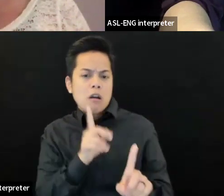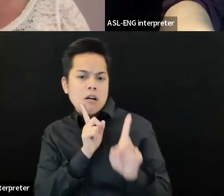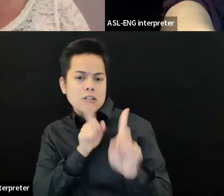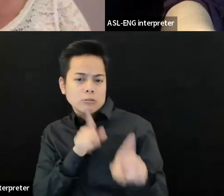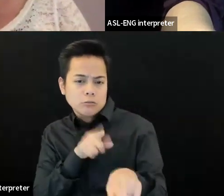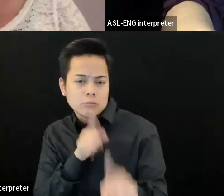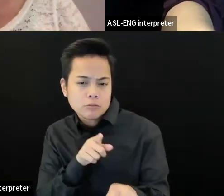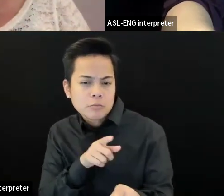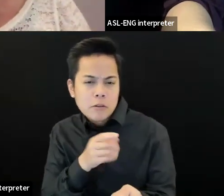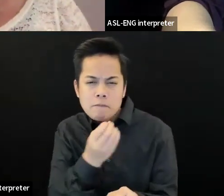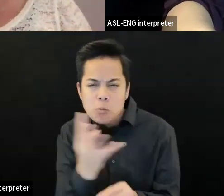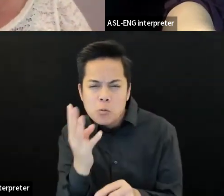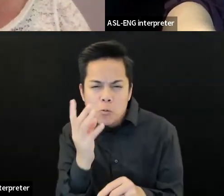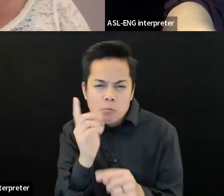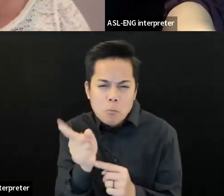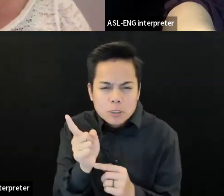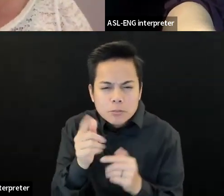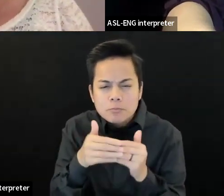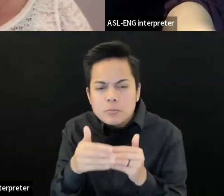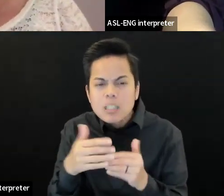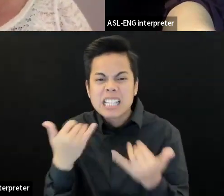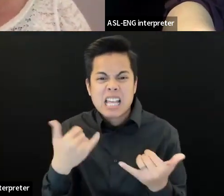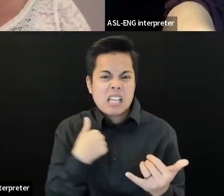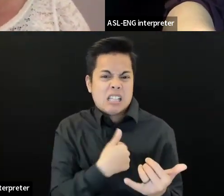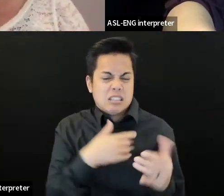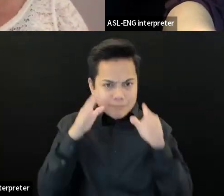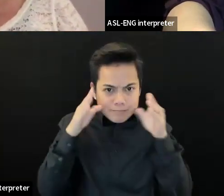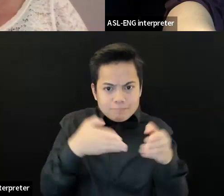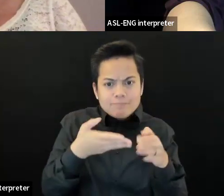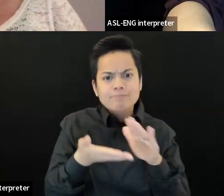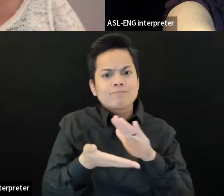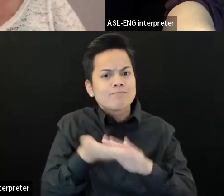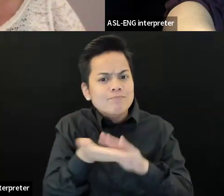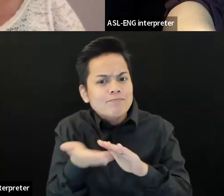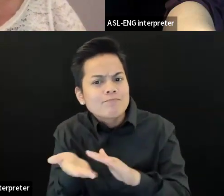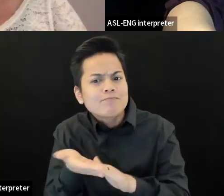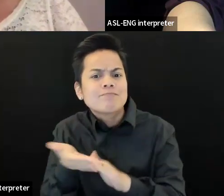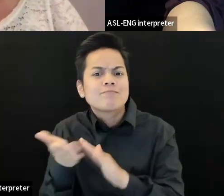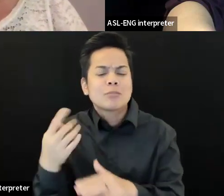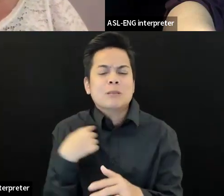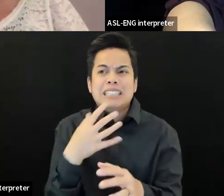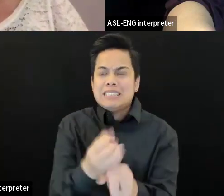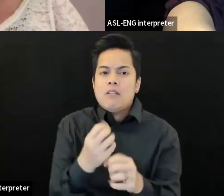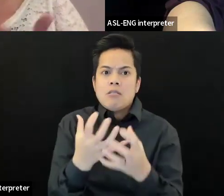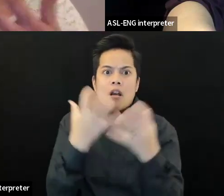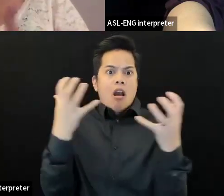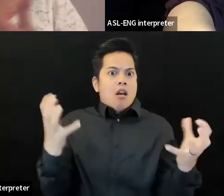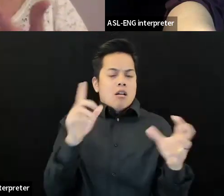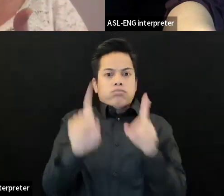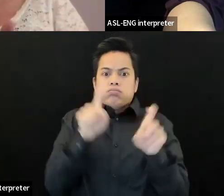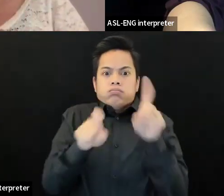of questions about a few things. And so we can kind of share the messy place we're working in right now and